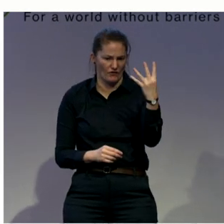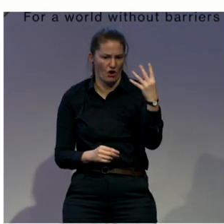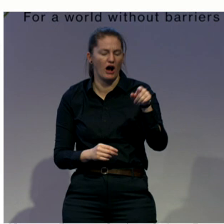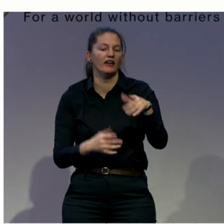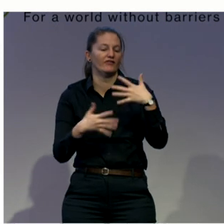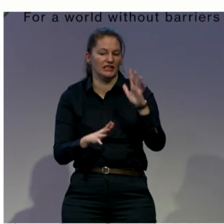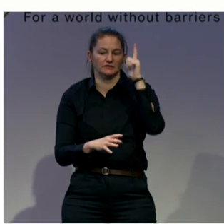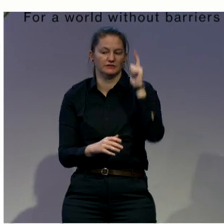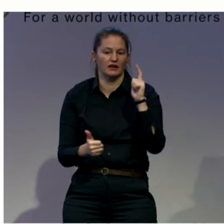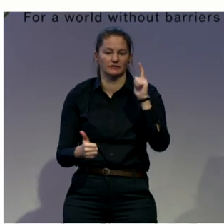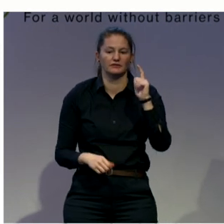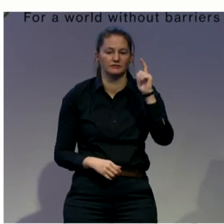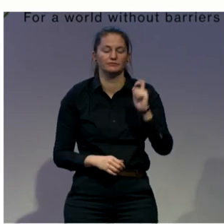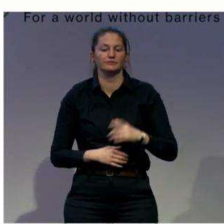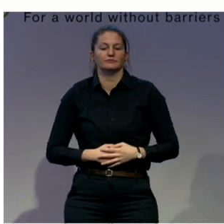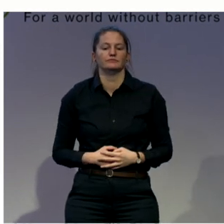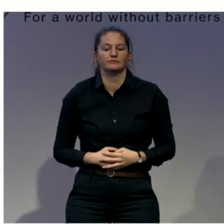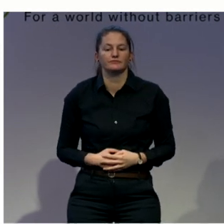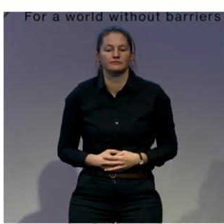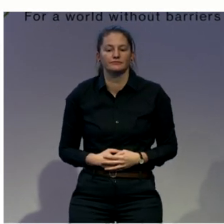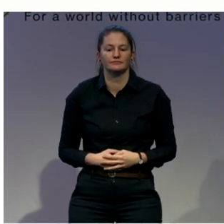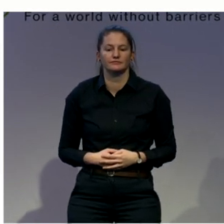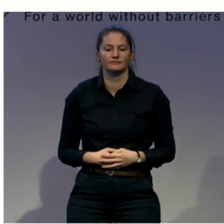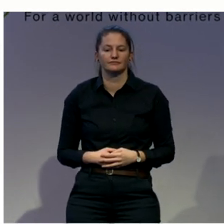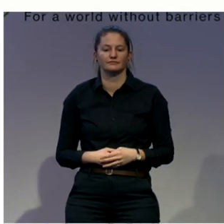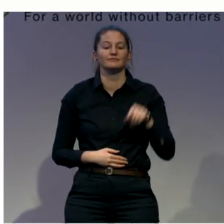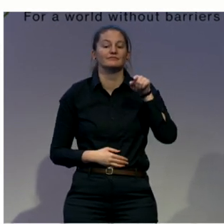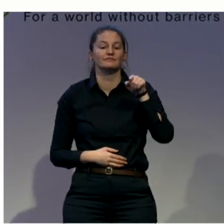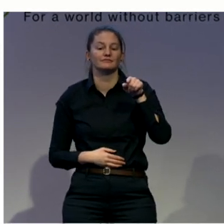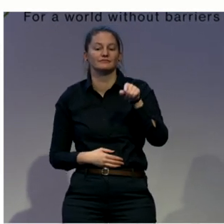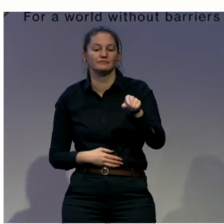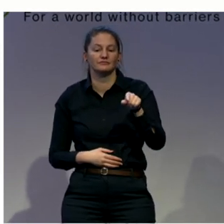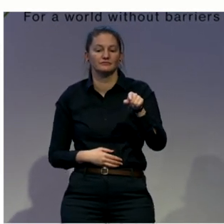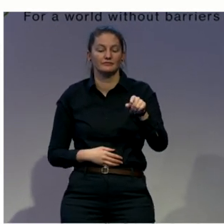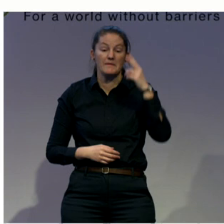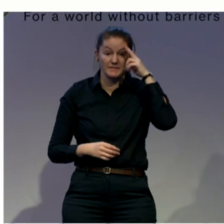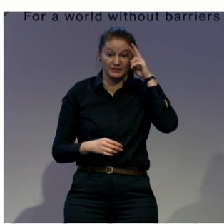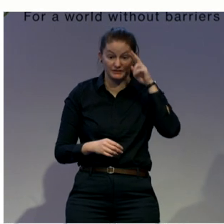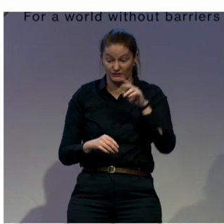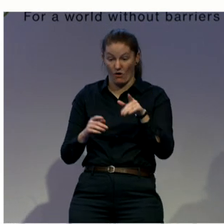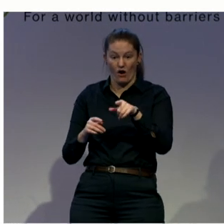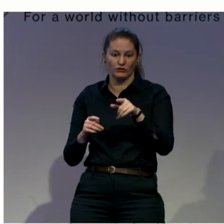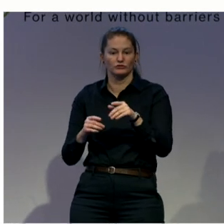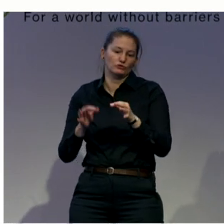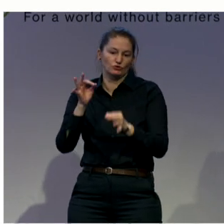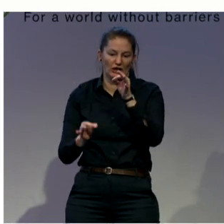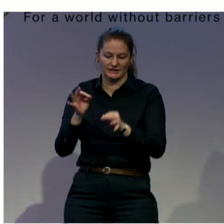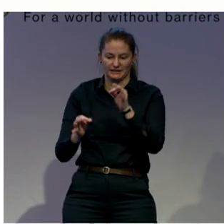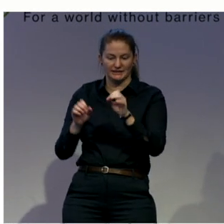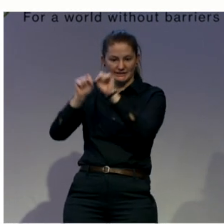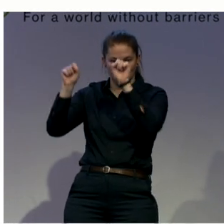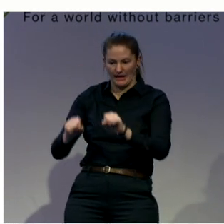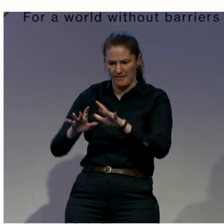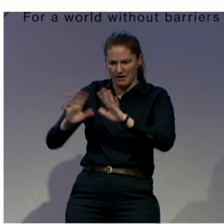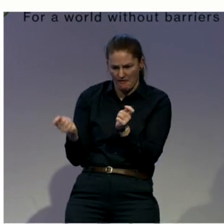do with criminal procedure reform in Mexico. That we've had, since 2008,